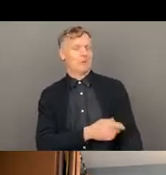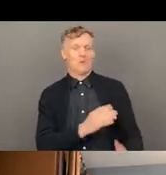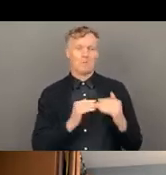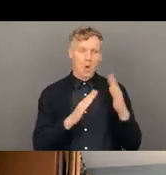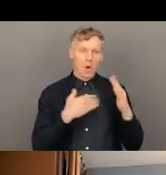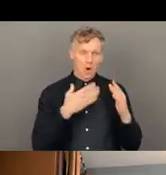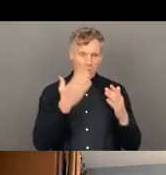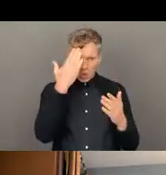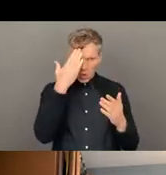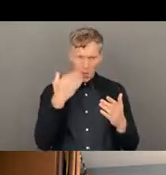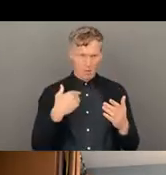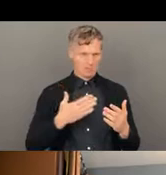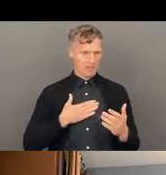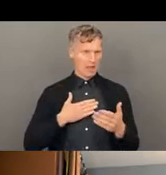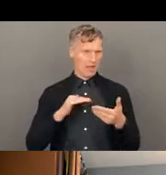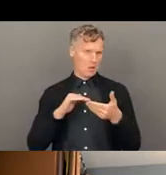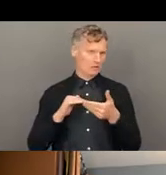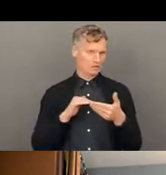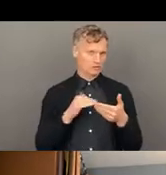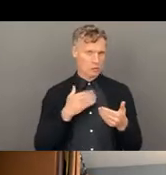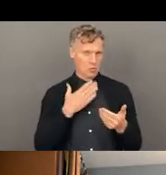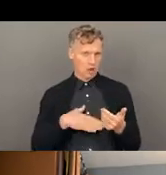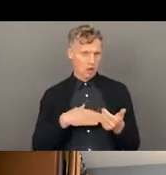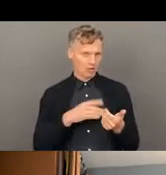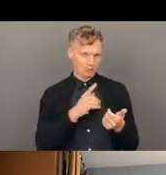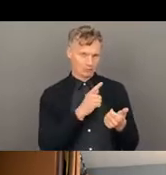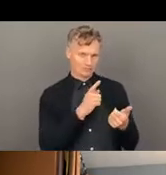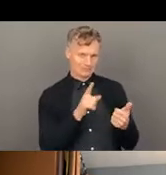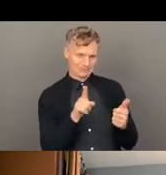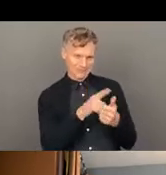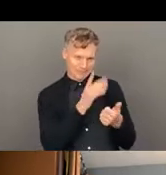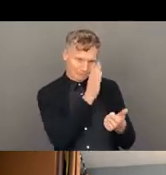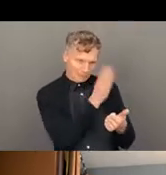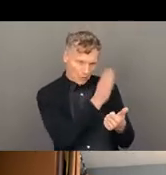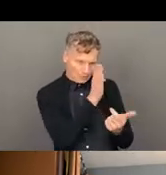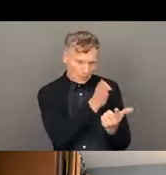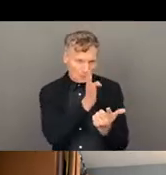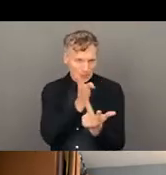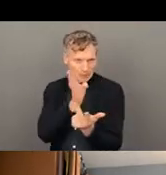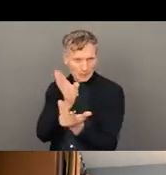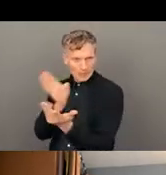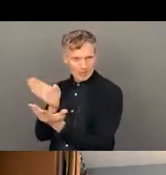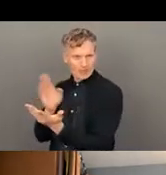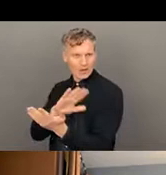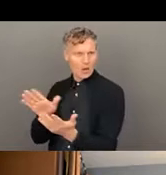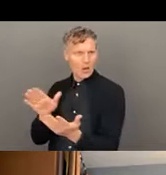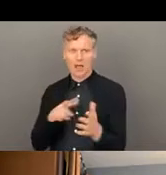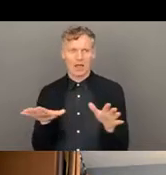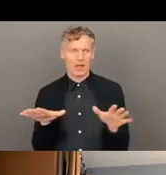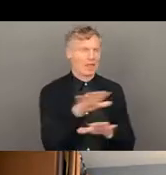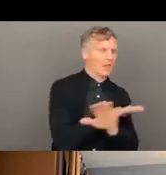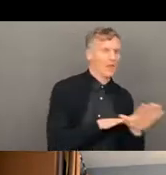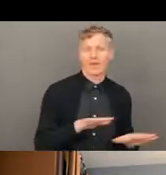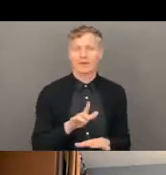um, nearly there, um, it's, it's, uh, a, very, uh, powerful way of promoting